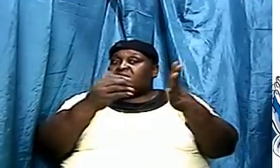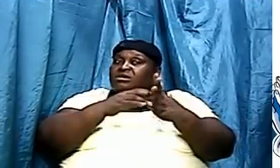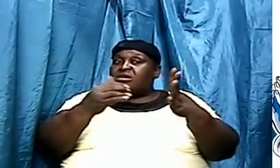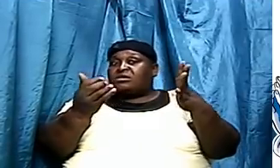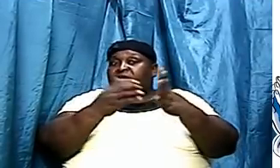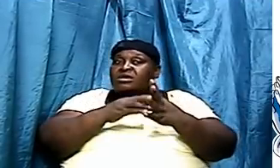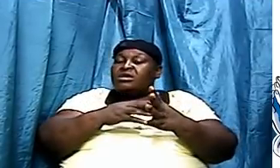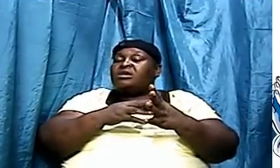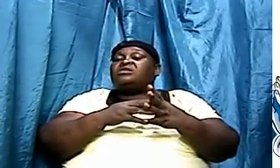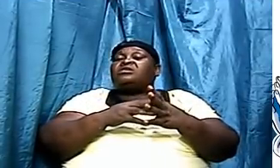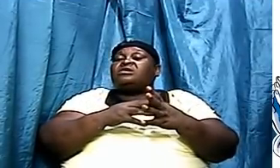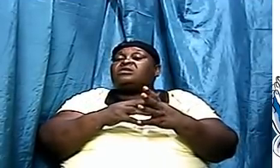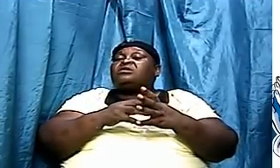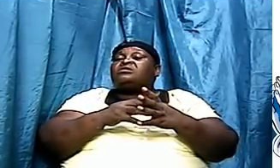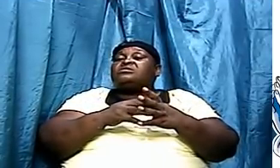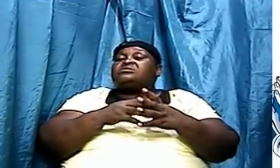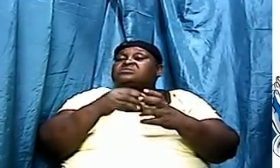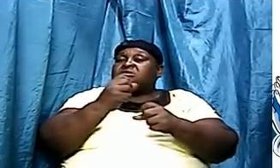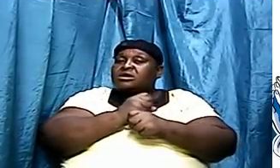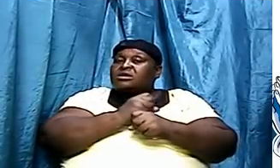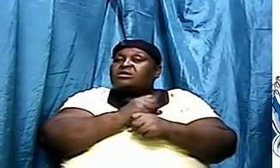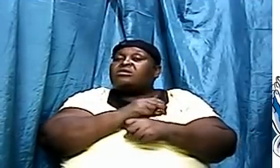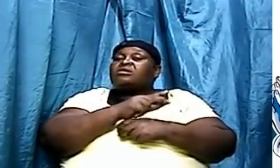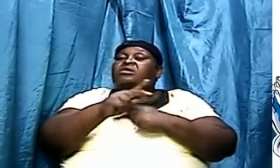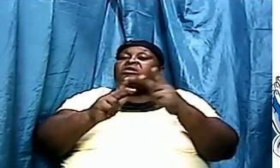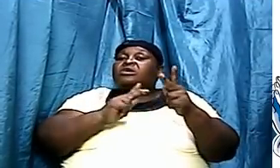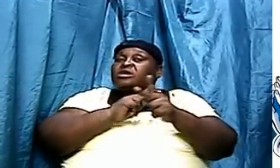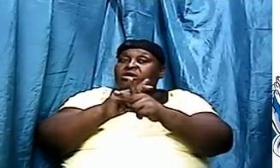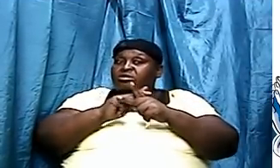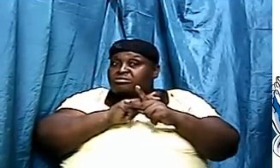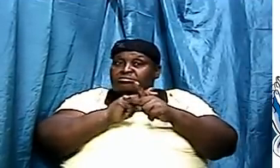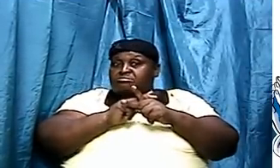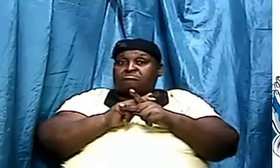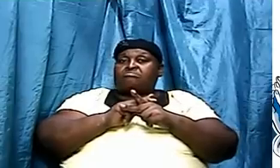everything moved to a state of disorder